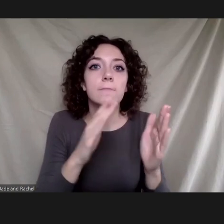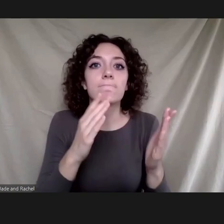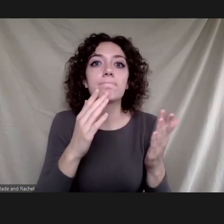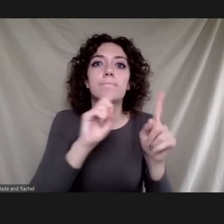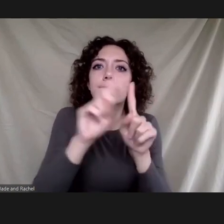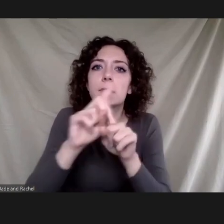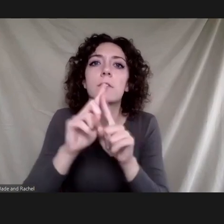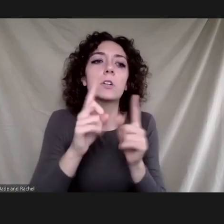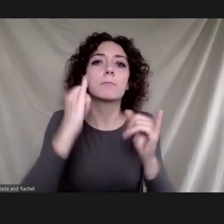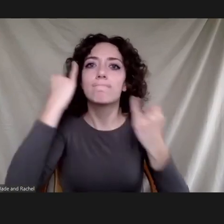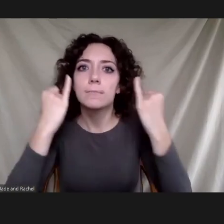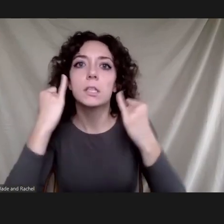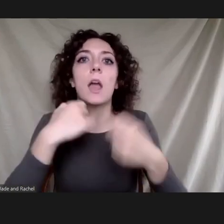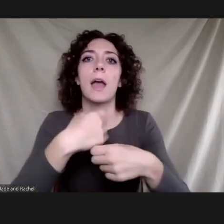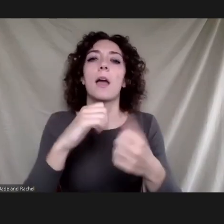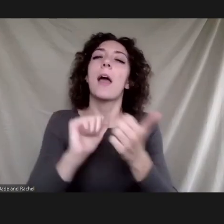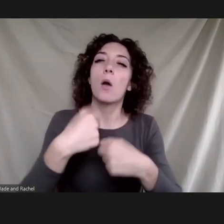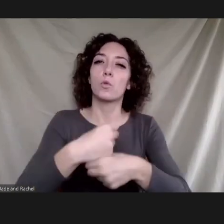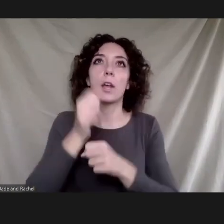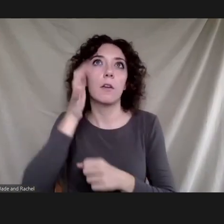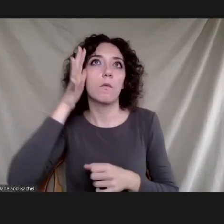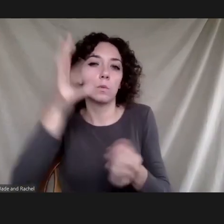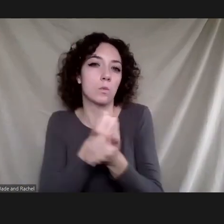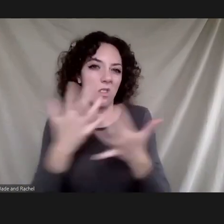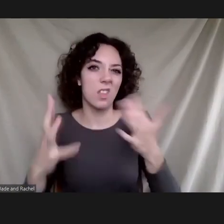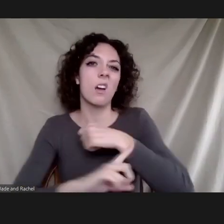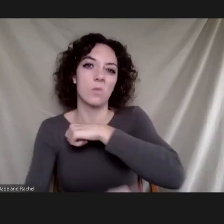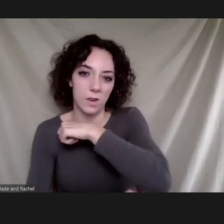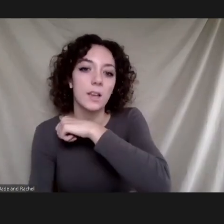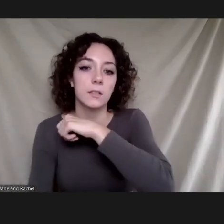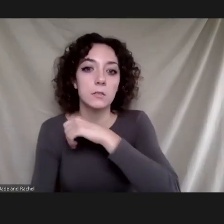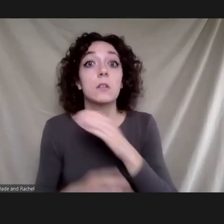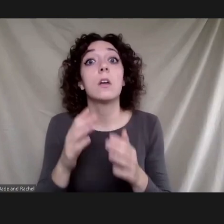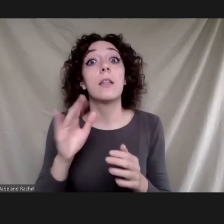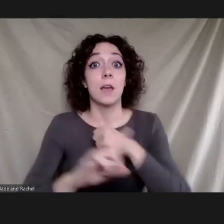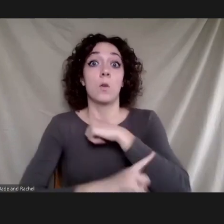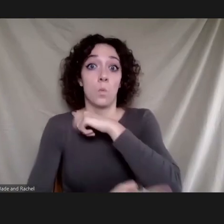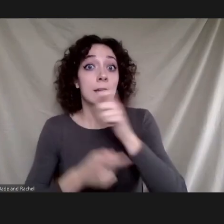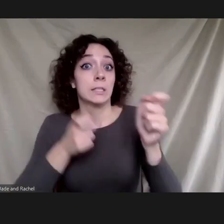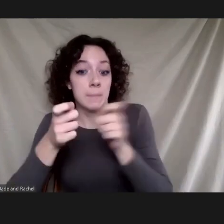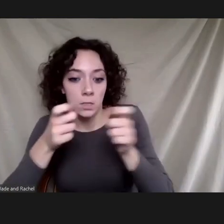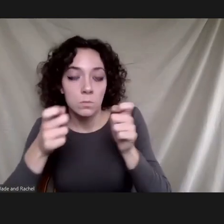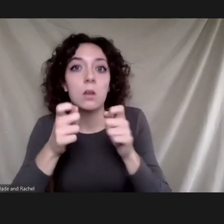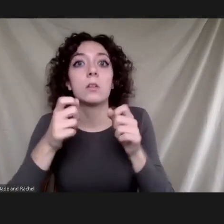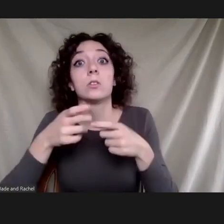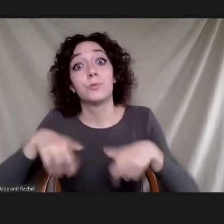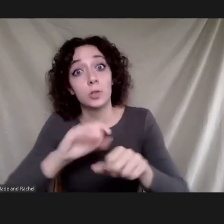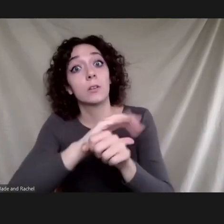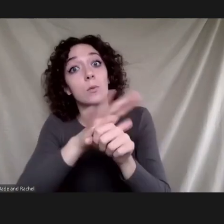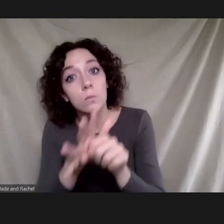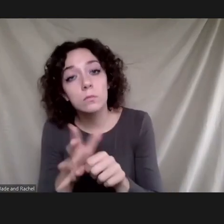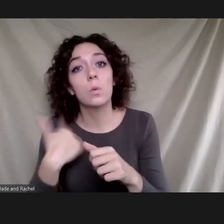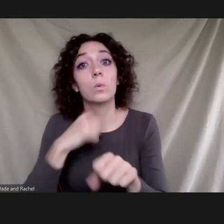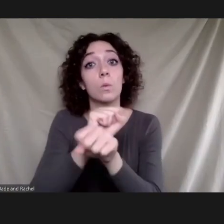future without pollution or waste from different approaches to solid waste management during covet 19 working with communities